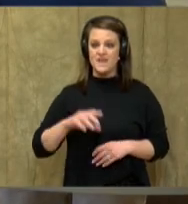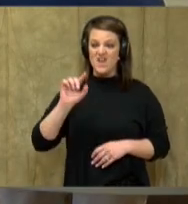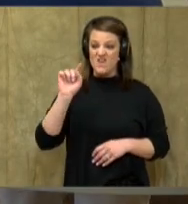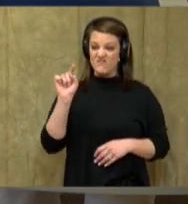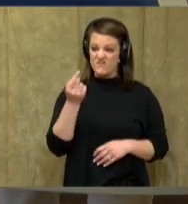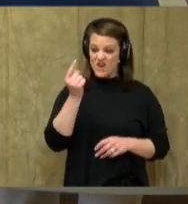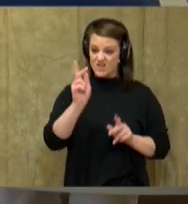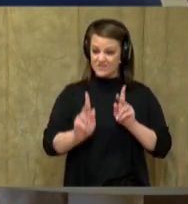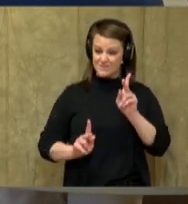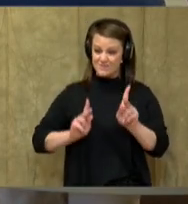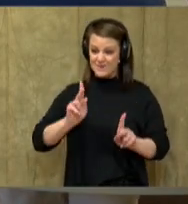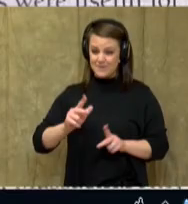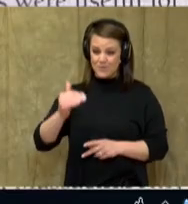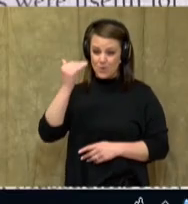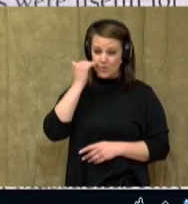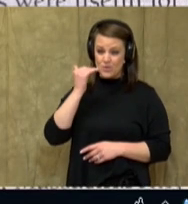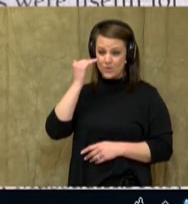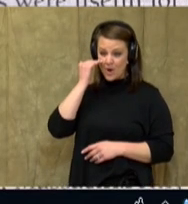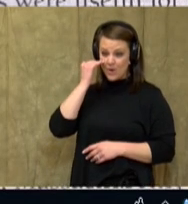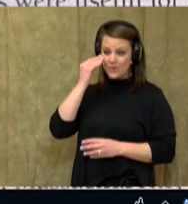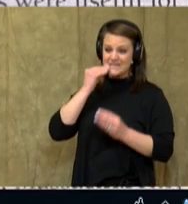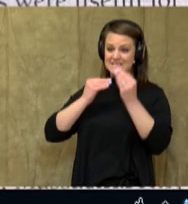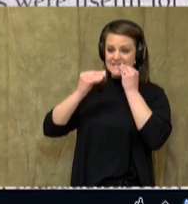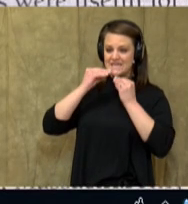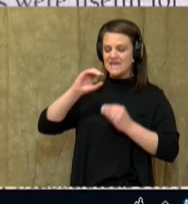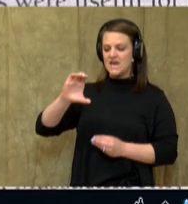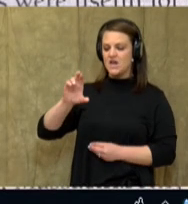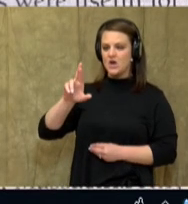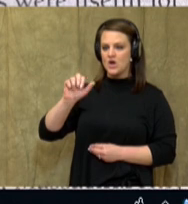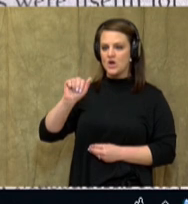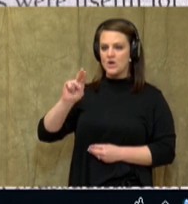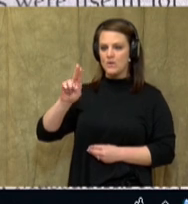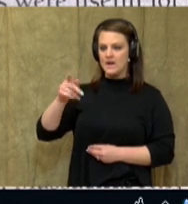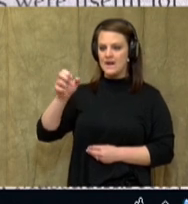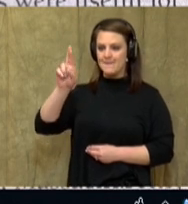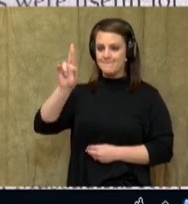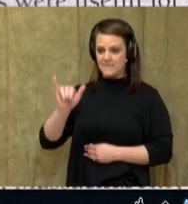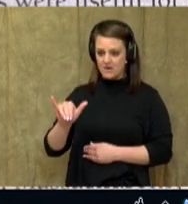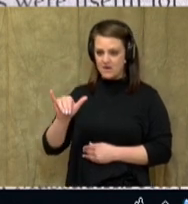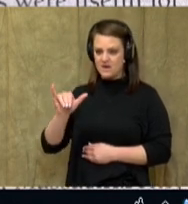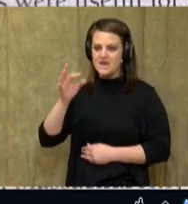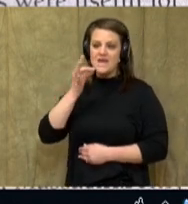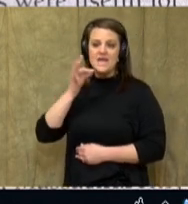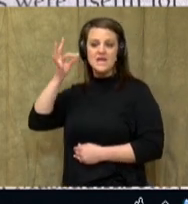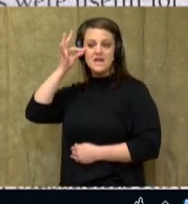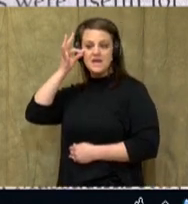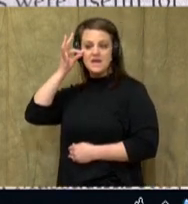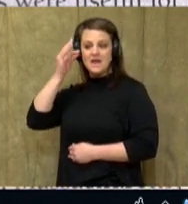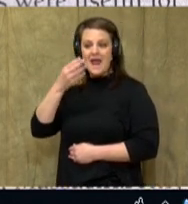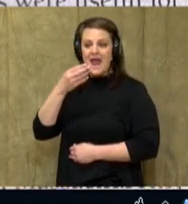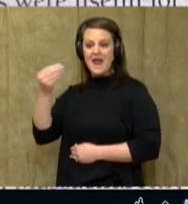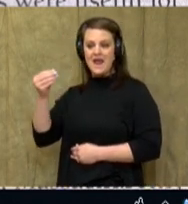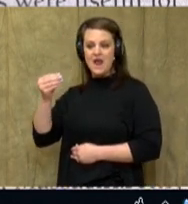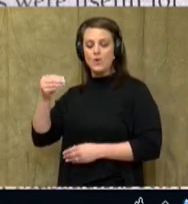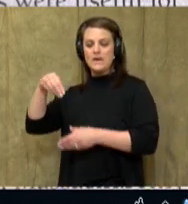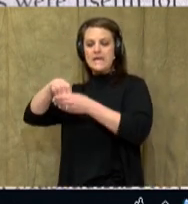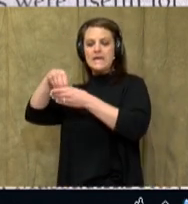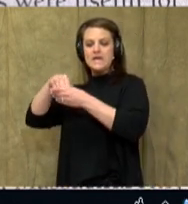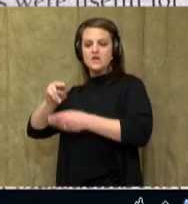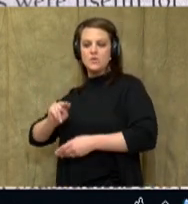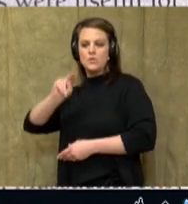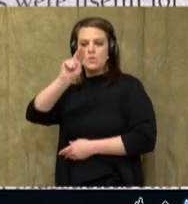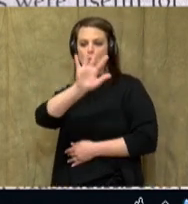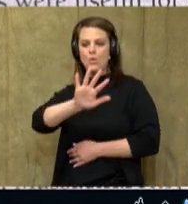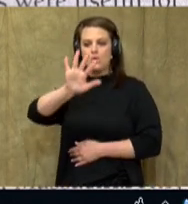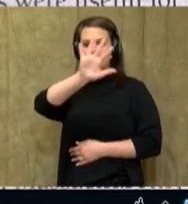first people known to eat cranberries were the Native Americans in northern regions of what is